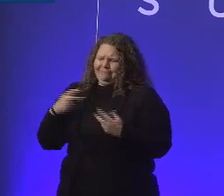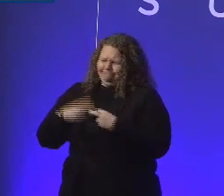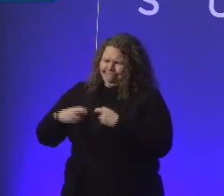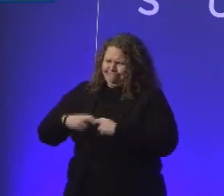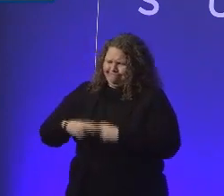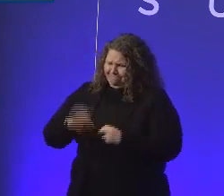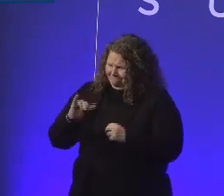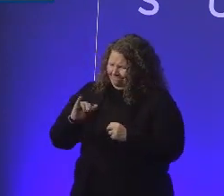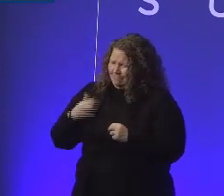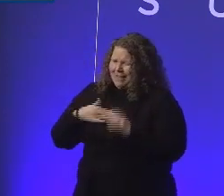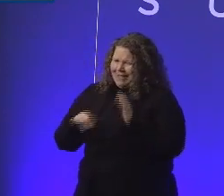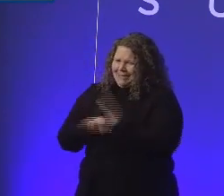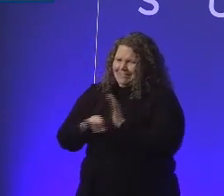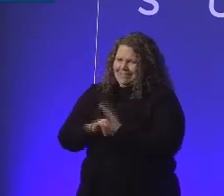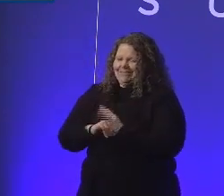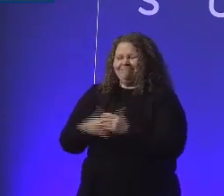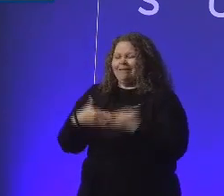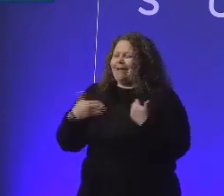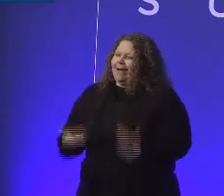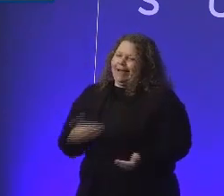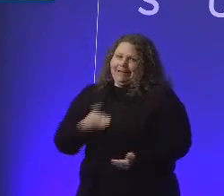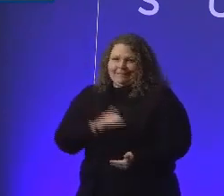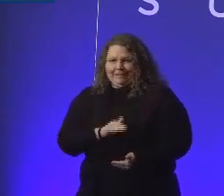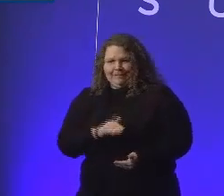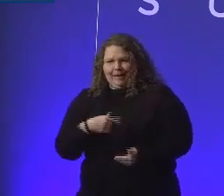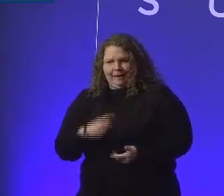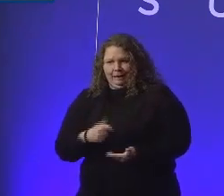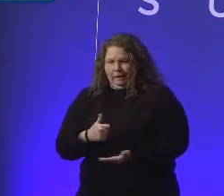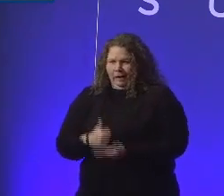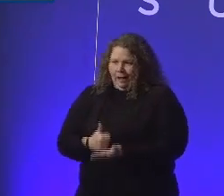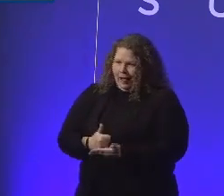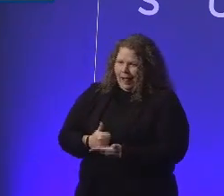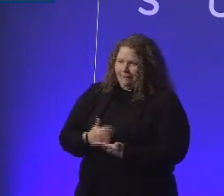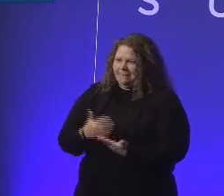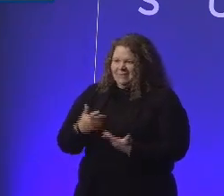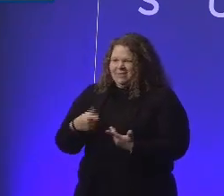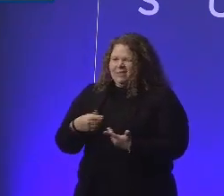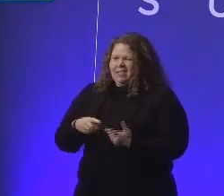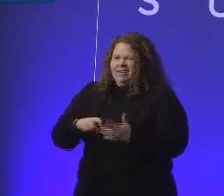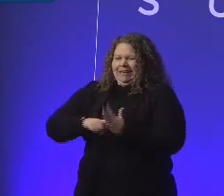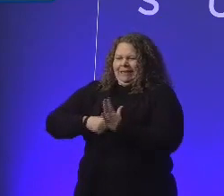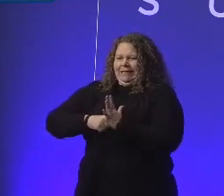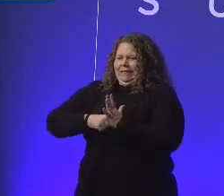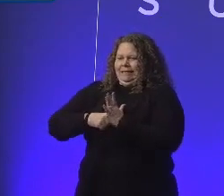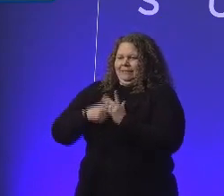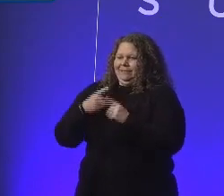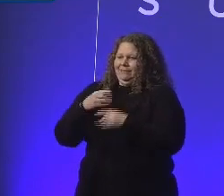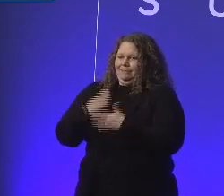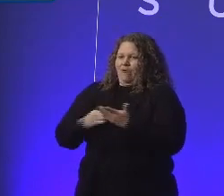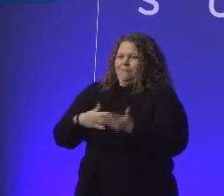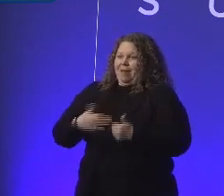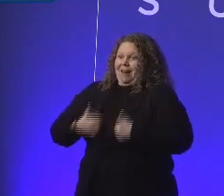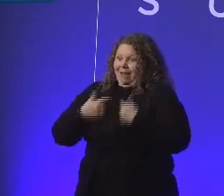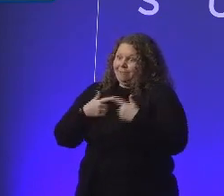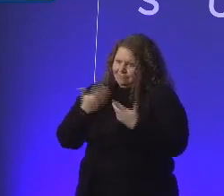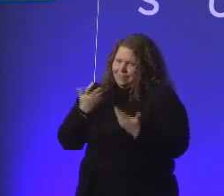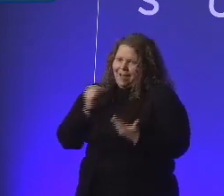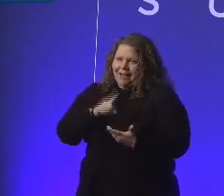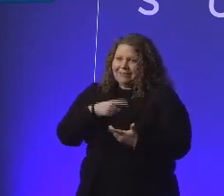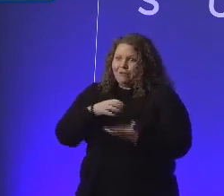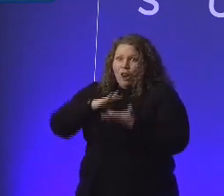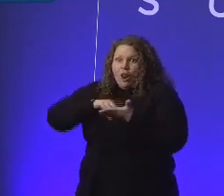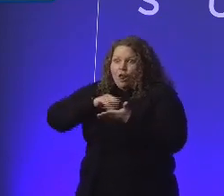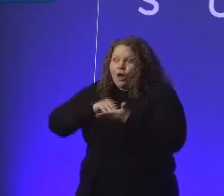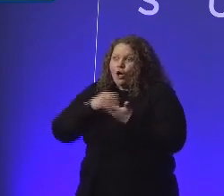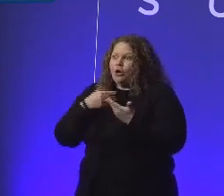for probably one of the first most significant times in my life. I had to learn a new set of tools to help me